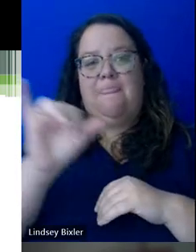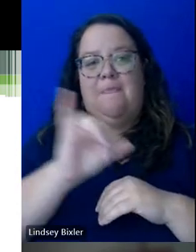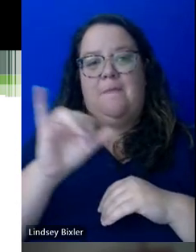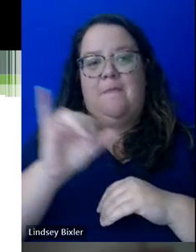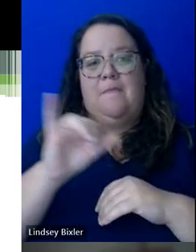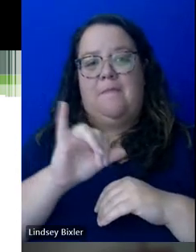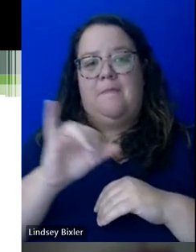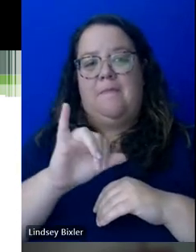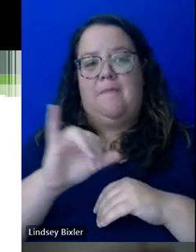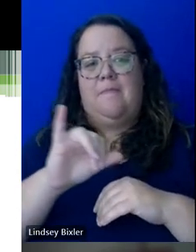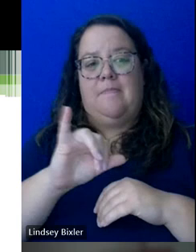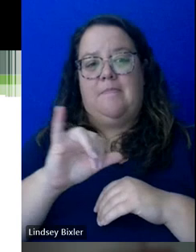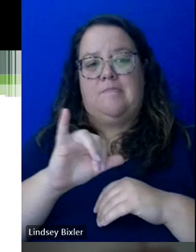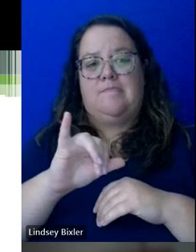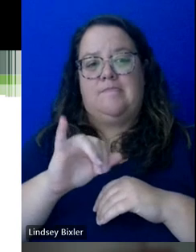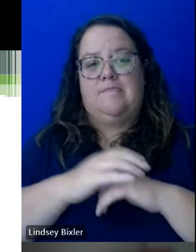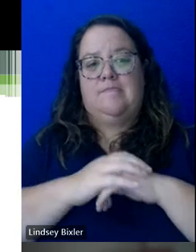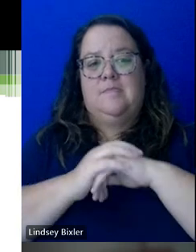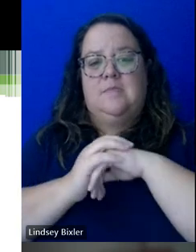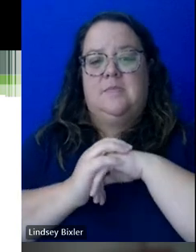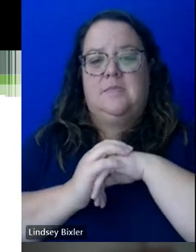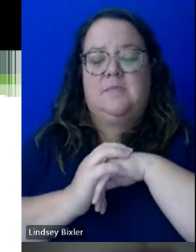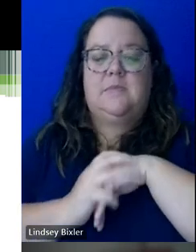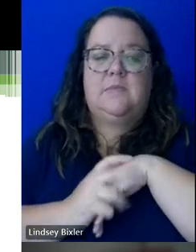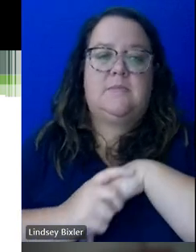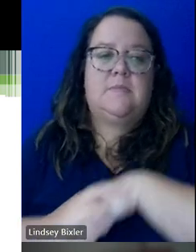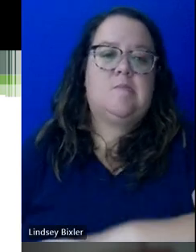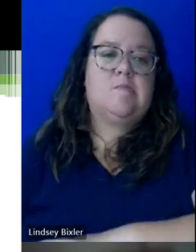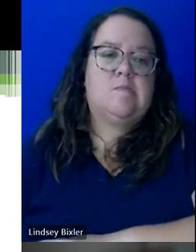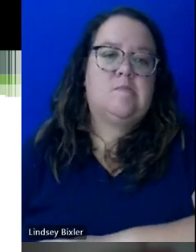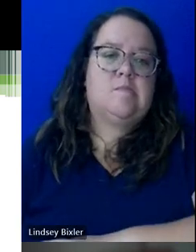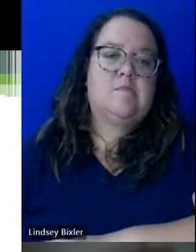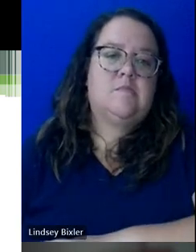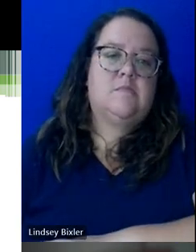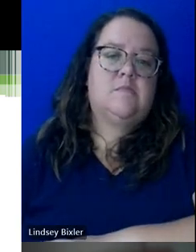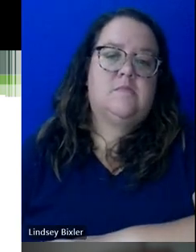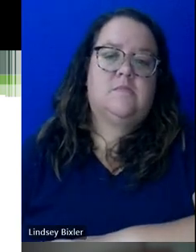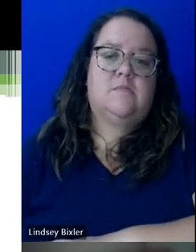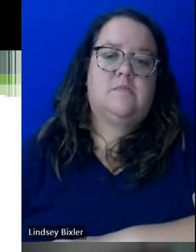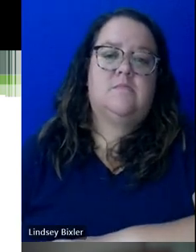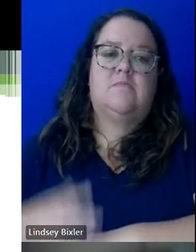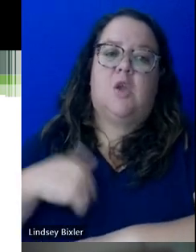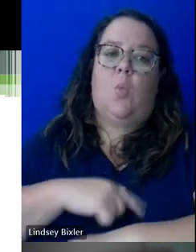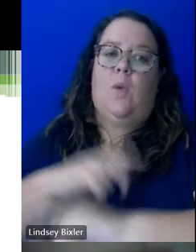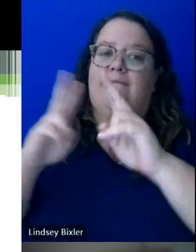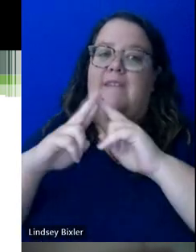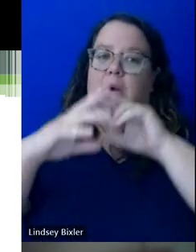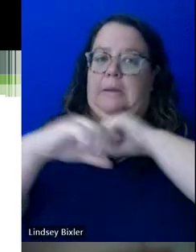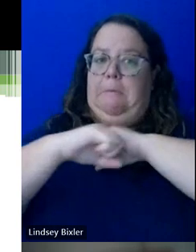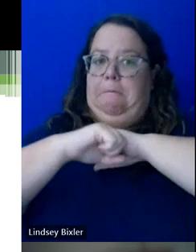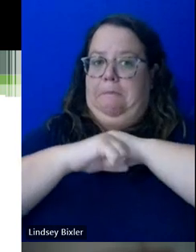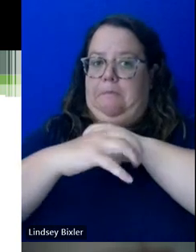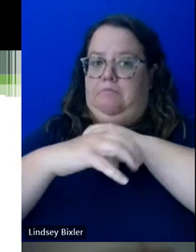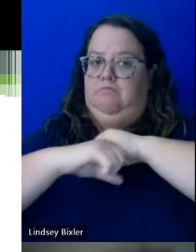we are we're very protective of our students and and